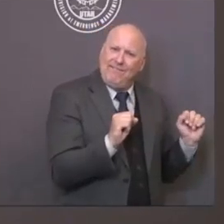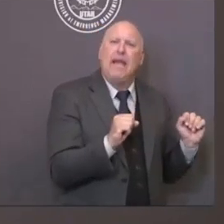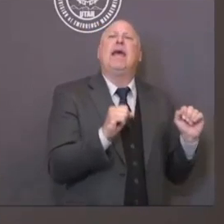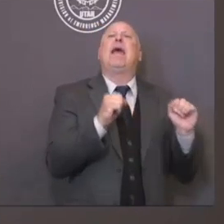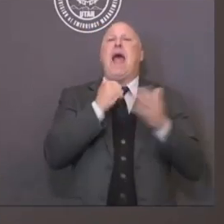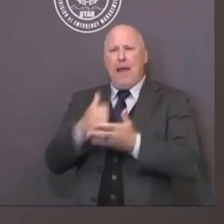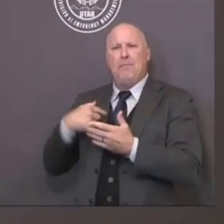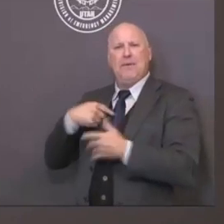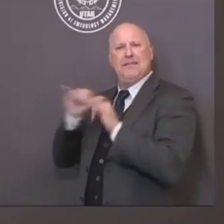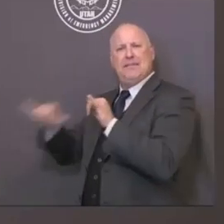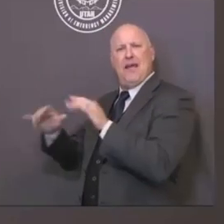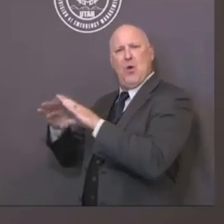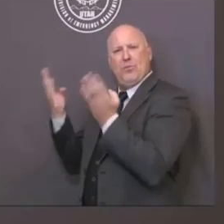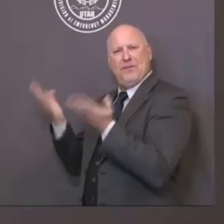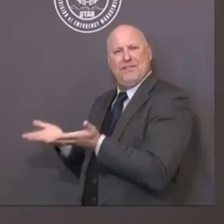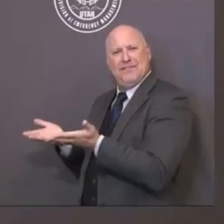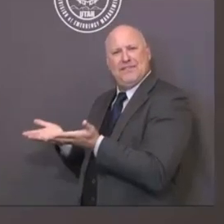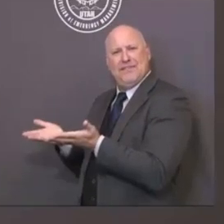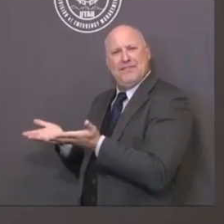Let me, if I could,